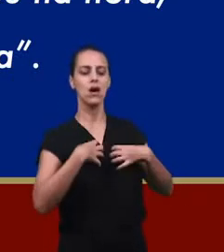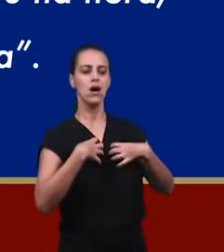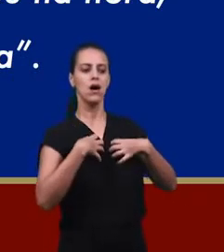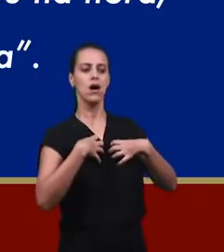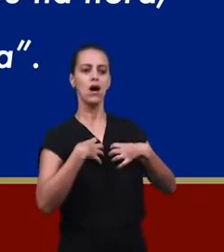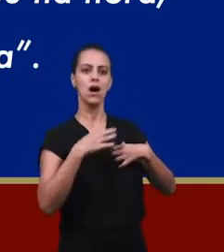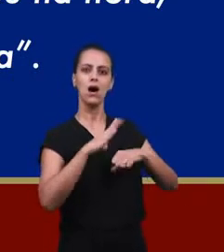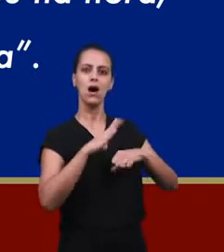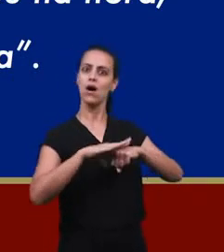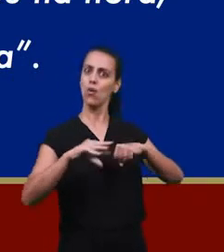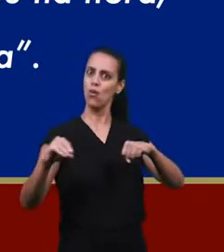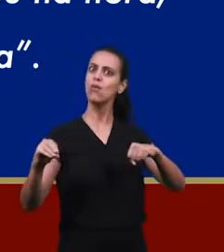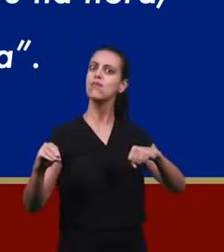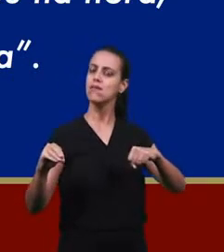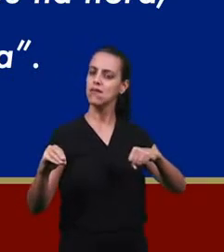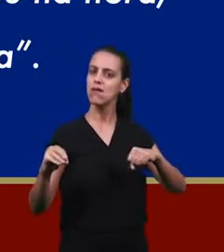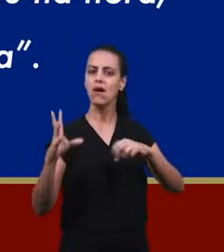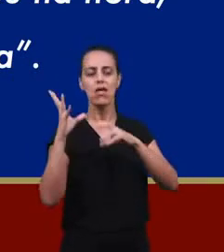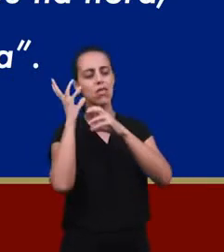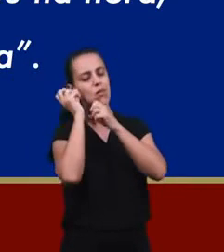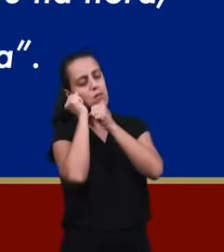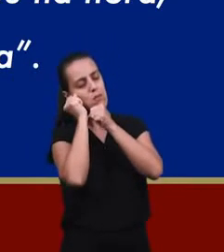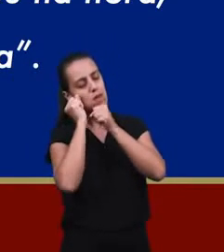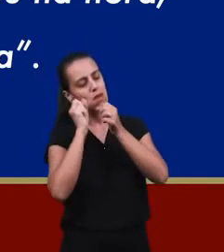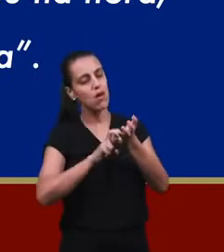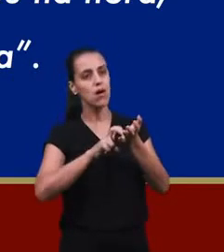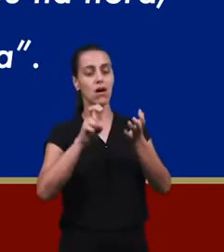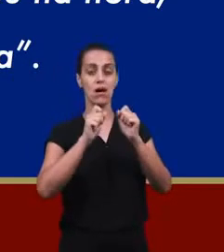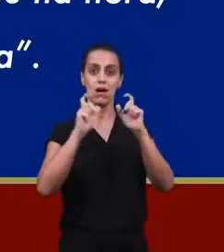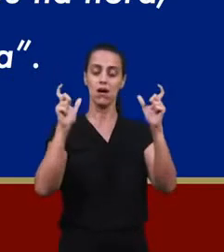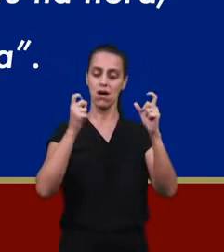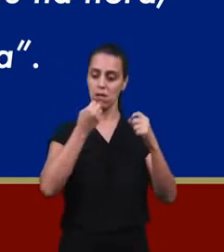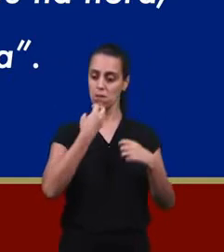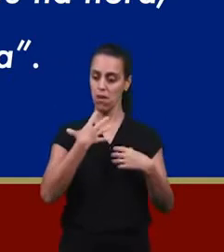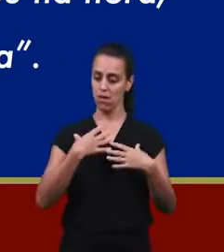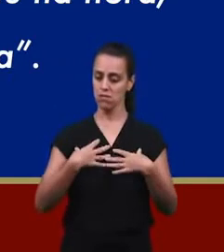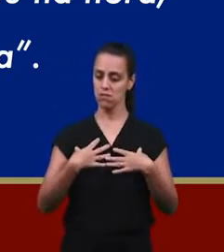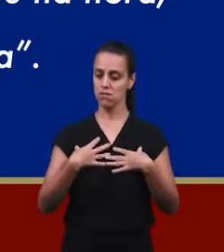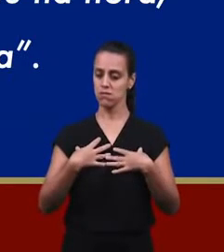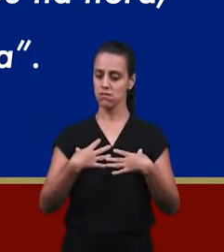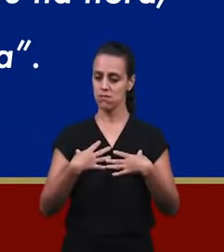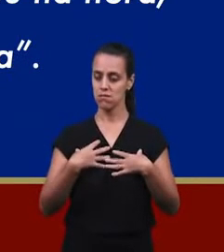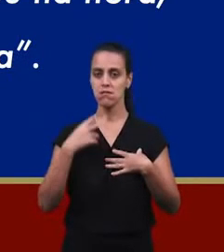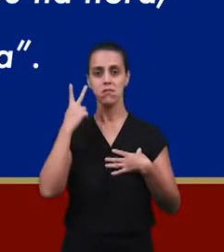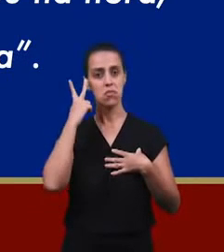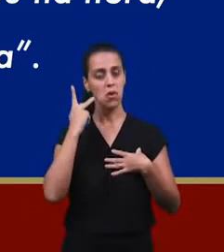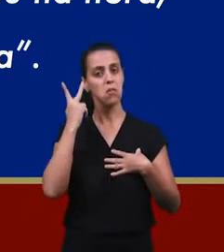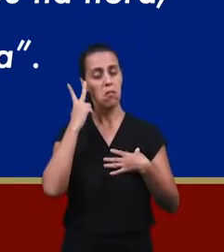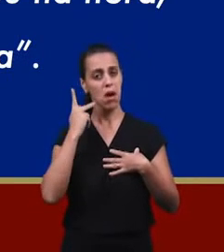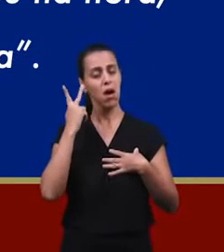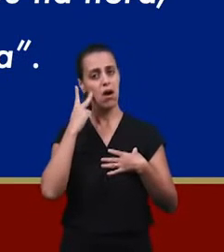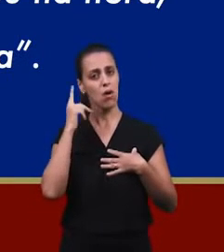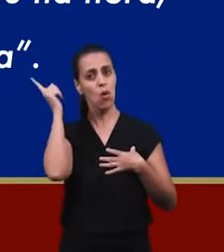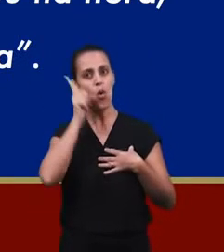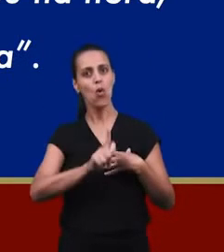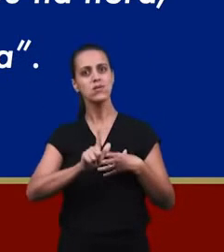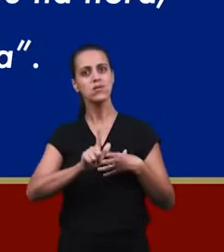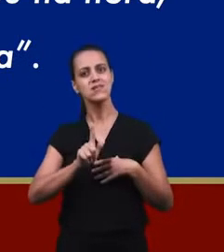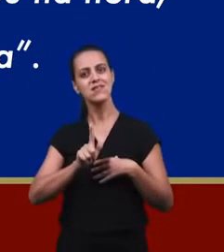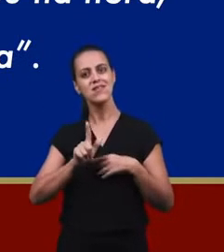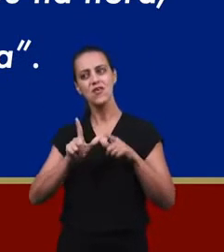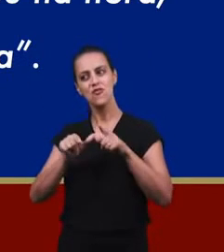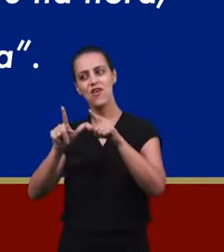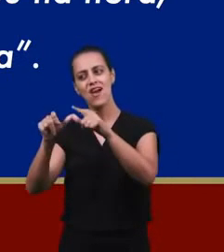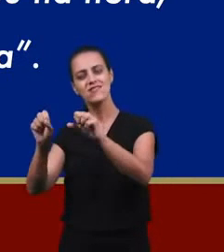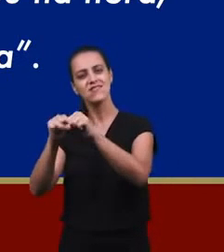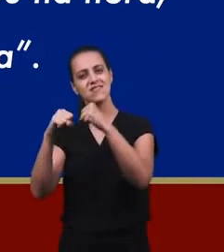immediately. He fell asleep and woke up feeling better with no issues. They were even able to